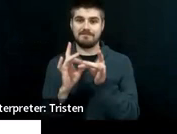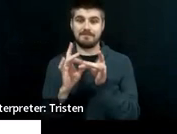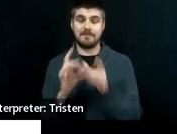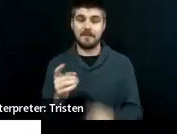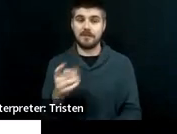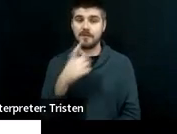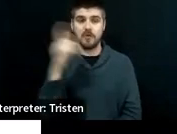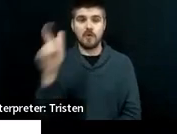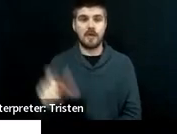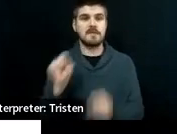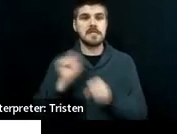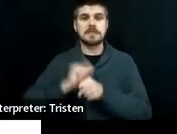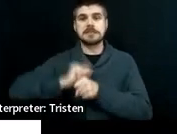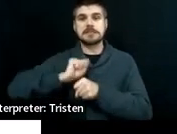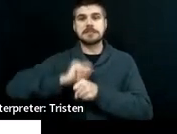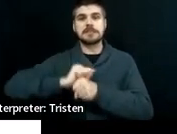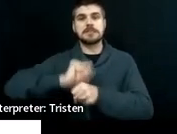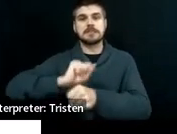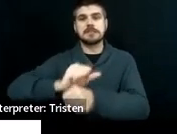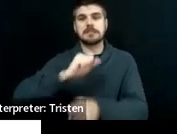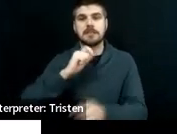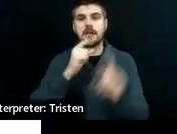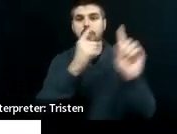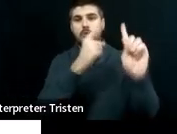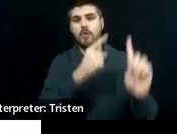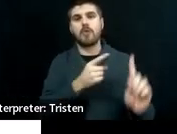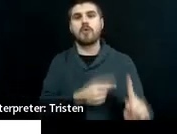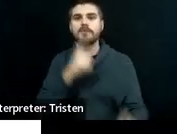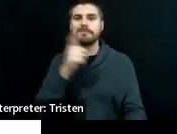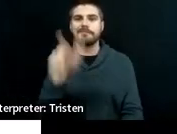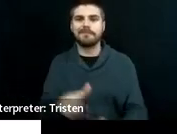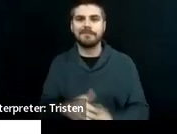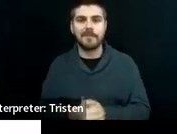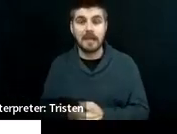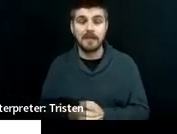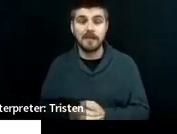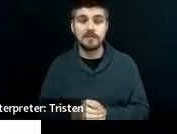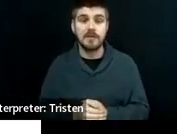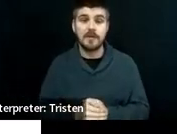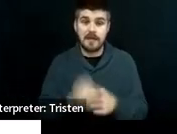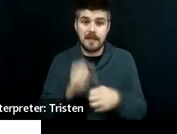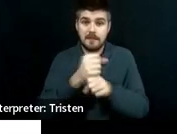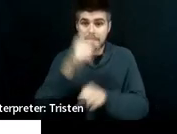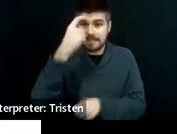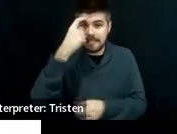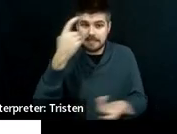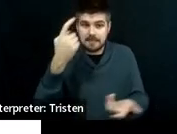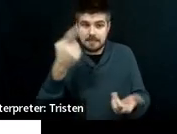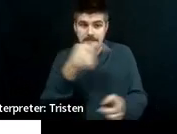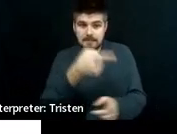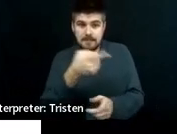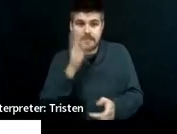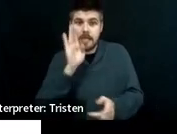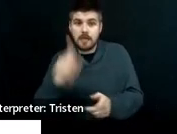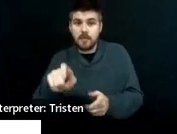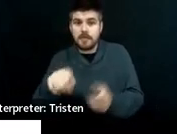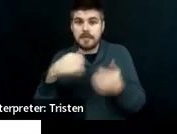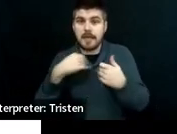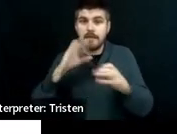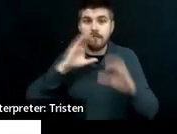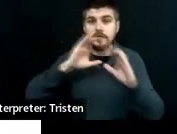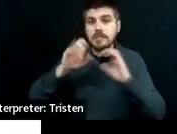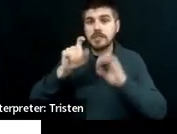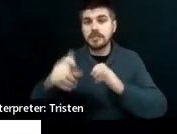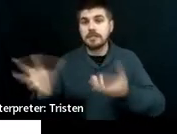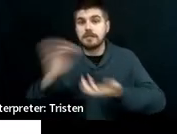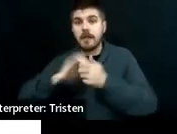reinvent the wheel. And it makes perfect sense that Dan would need to have conversations and collaborate with people